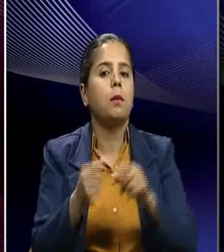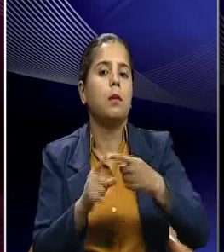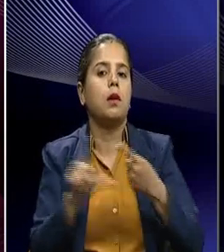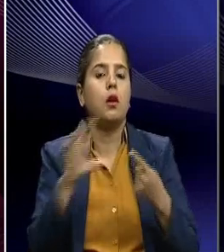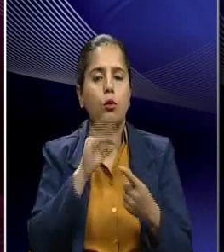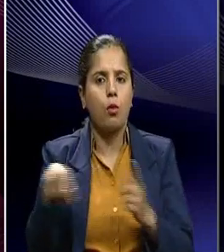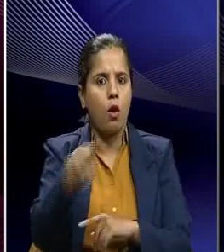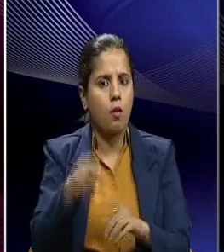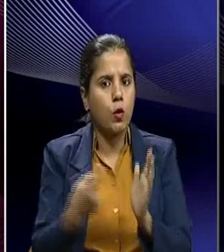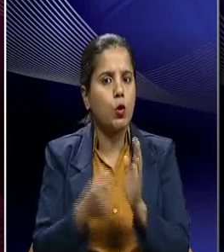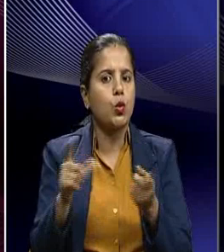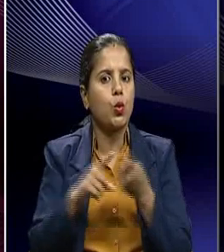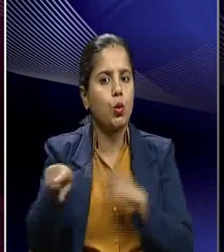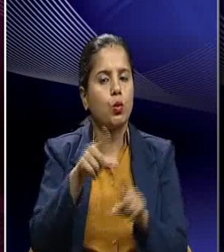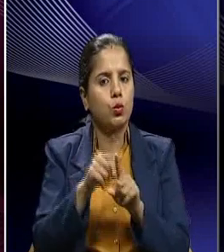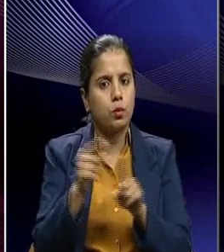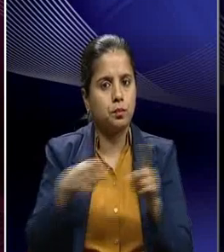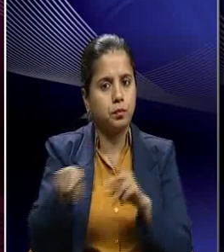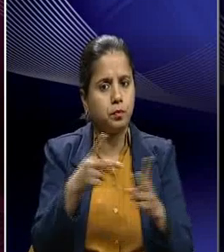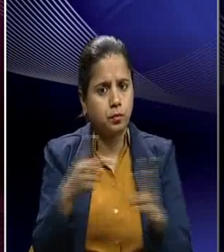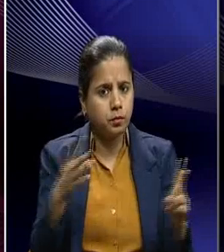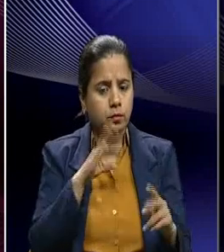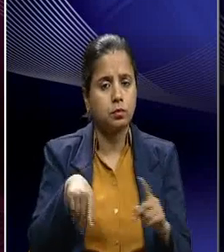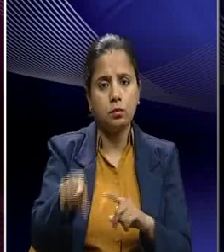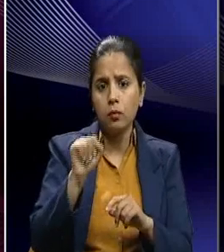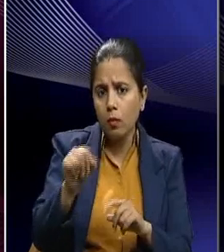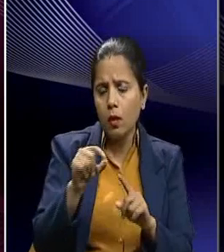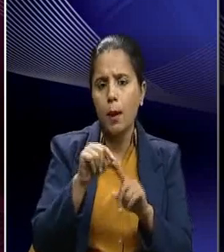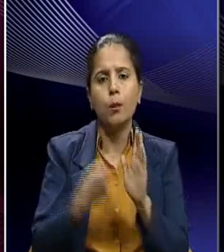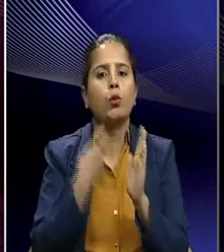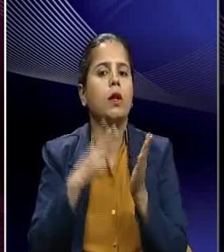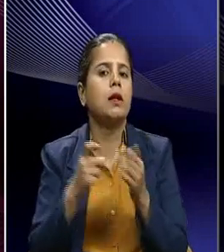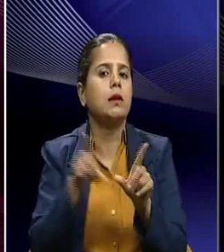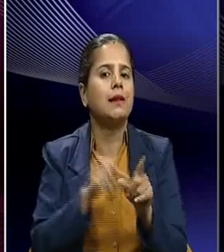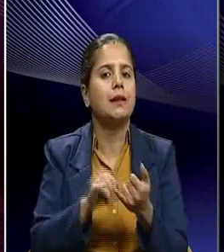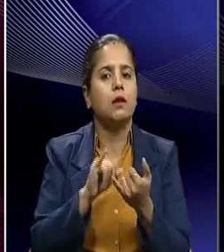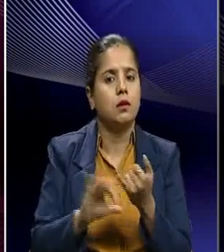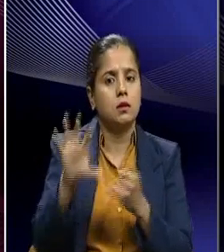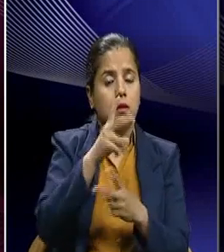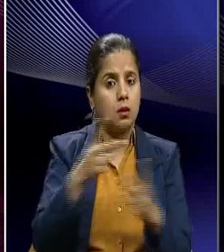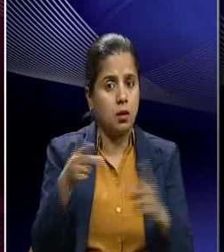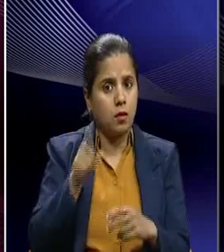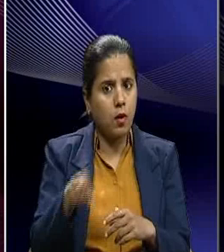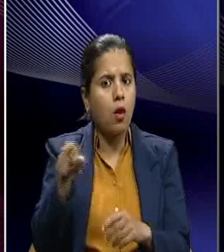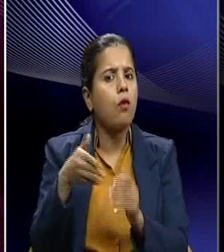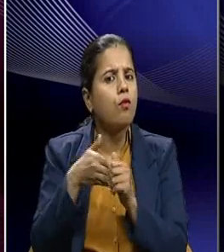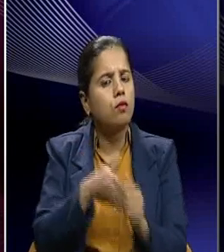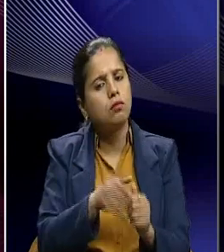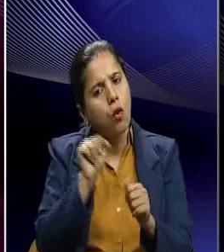an important role in terms of the integration of the various princely states through the kind of pragmatic approach which was followed by him.